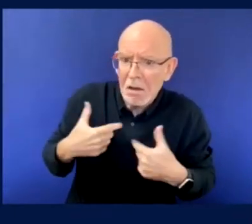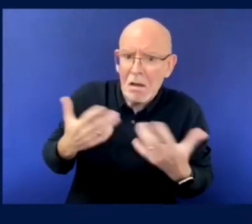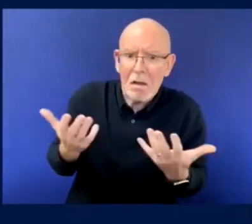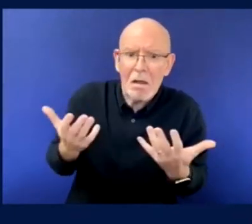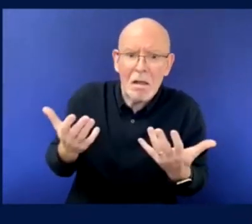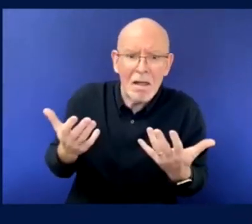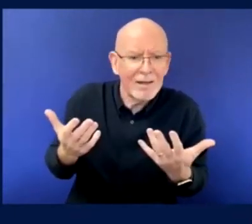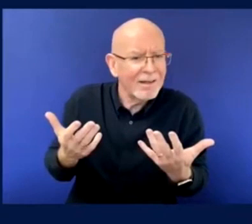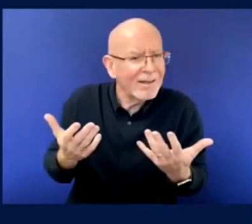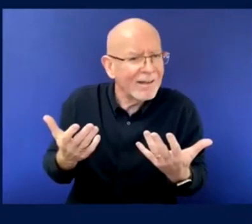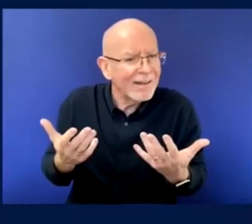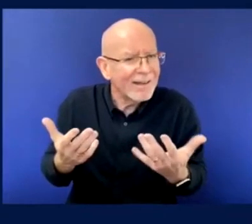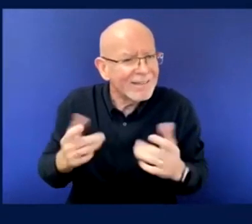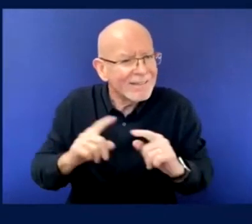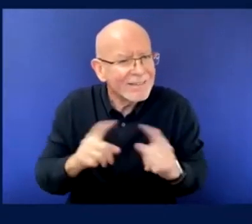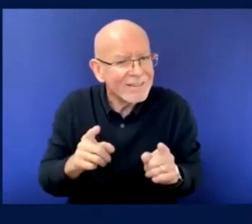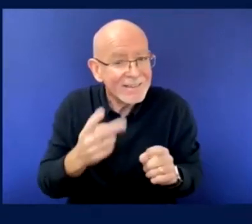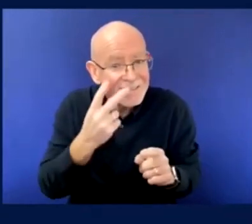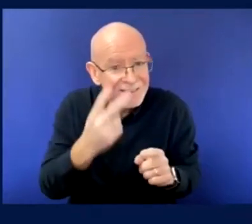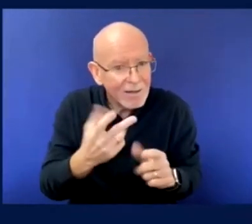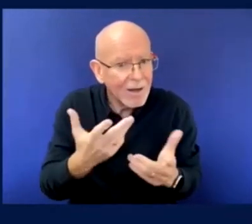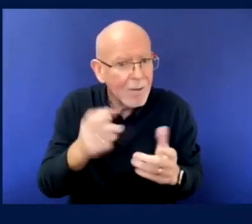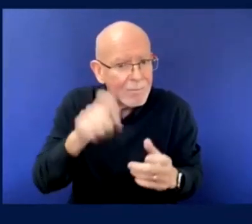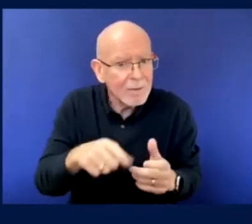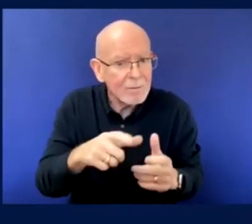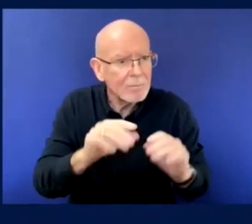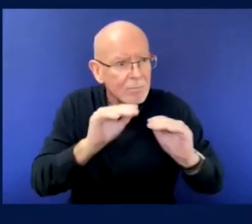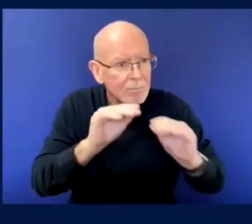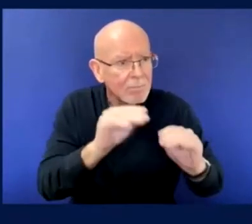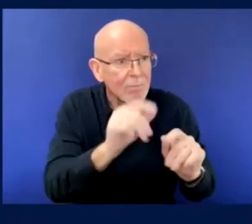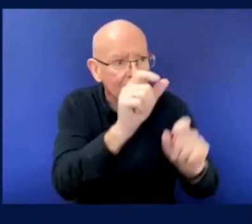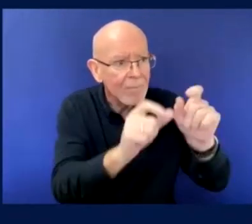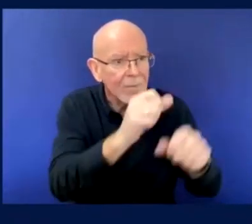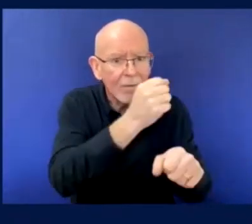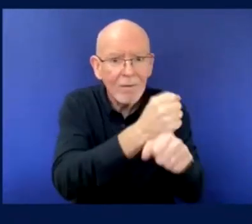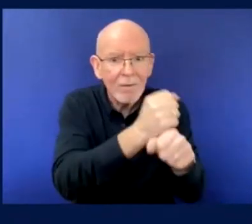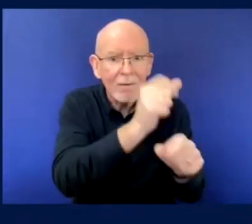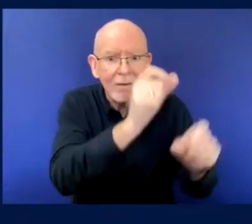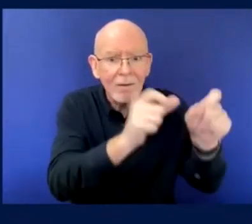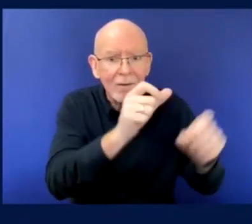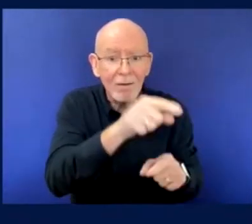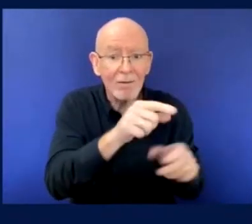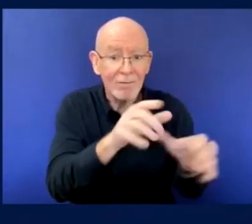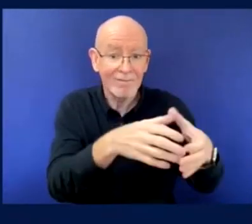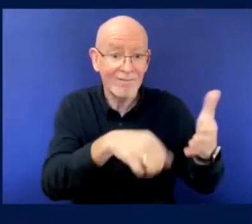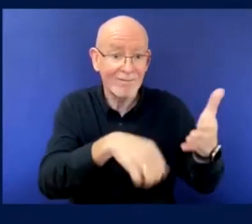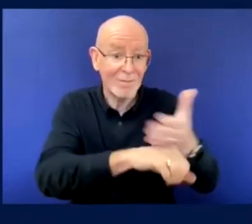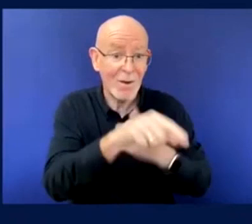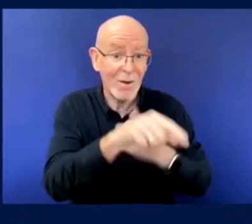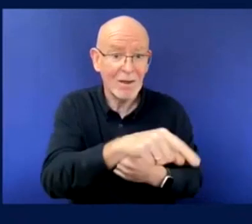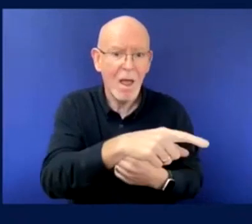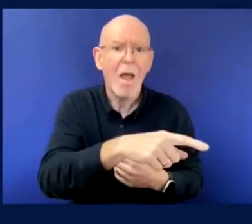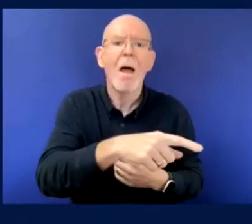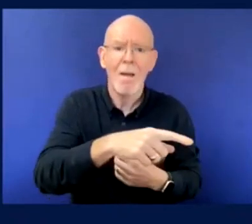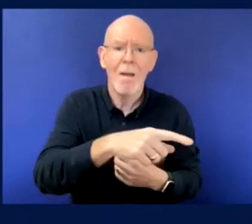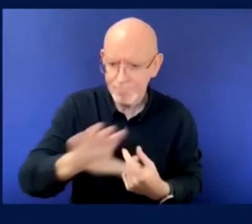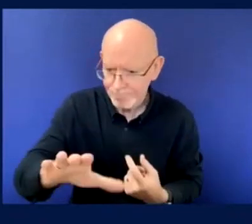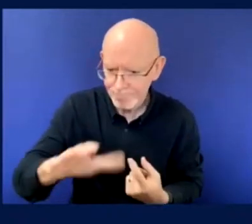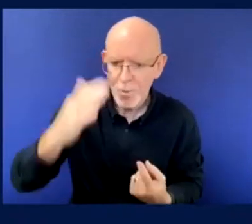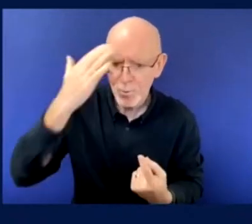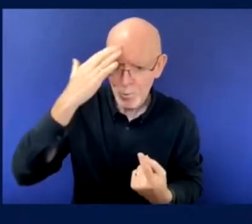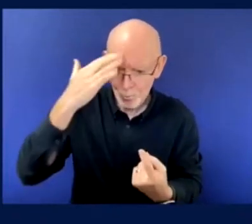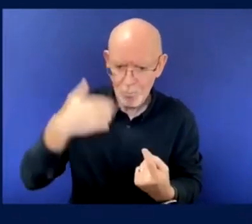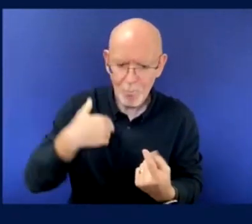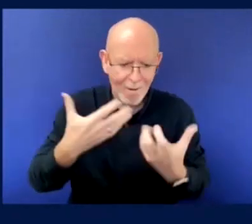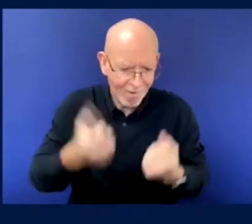And it's, I think that we, uh, the clubs must teach more, the ticket office and